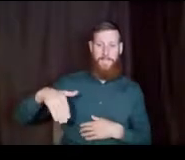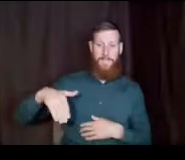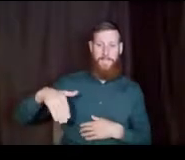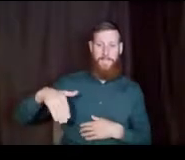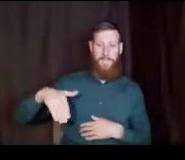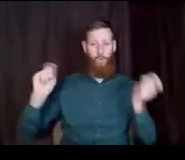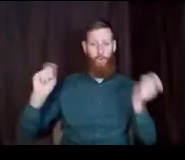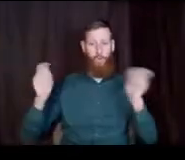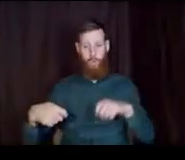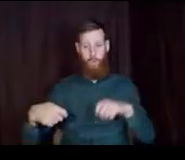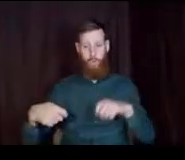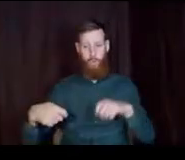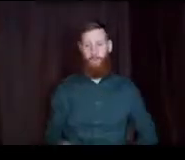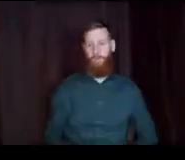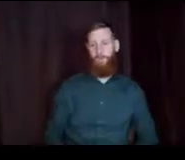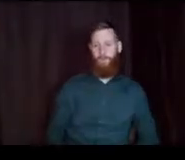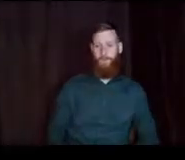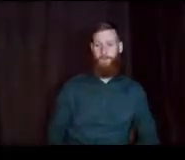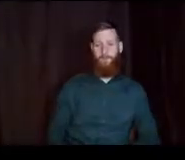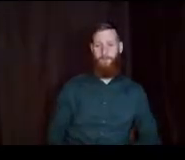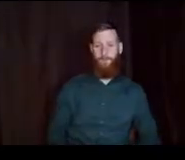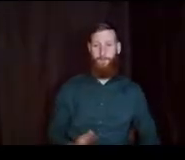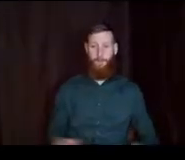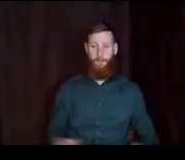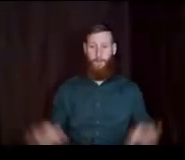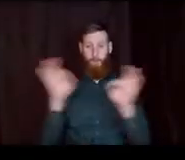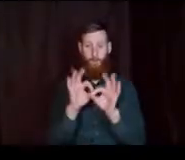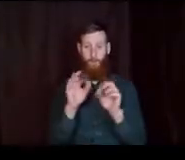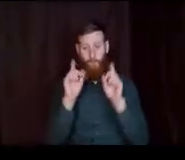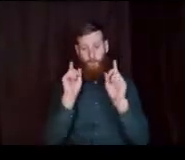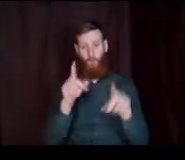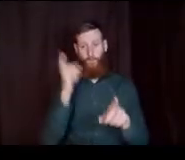if it means that you're going down the right pathway for yourself.